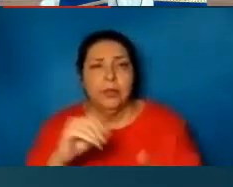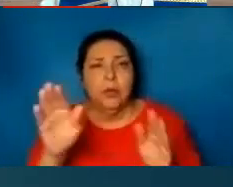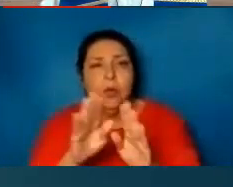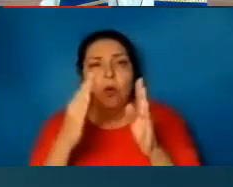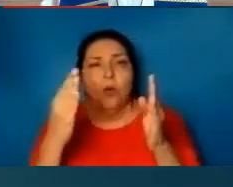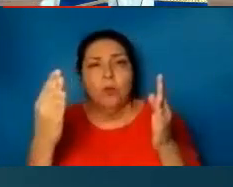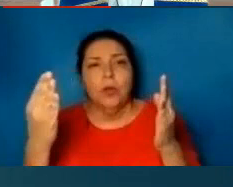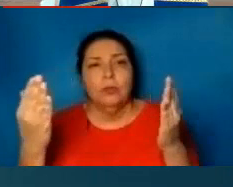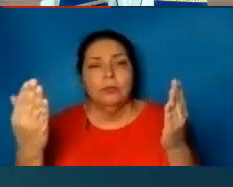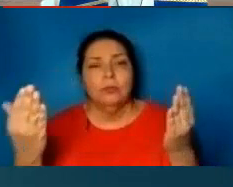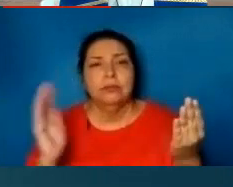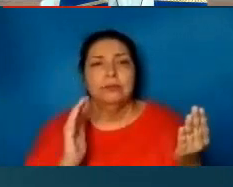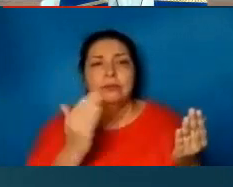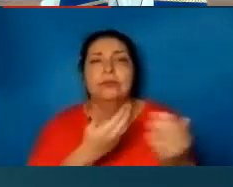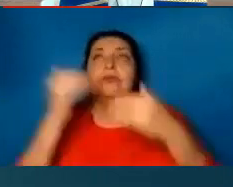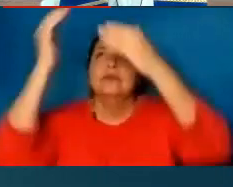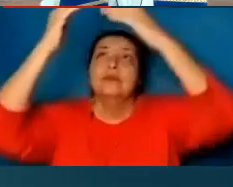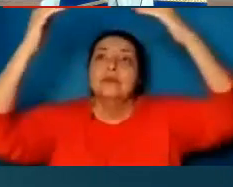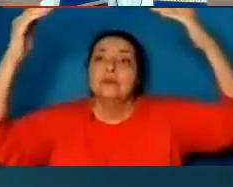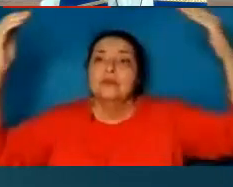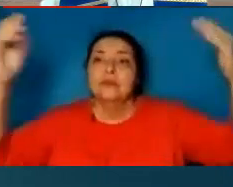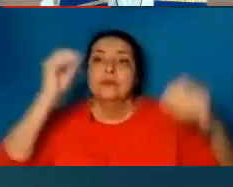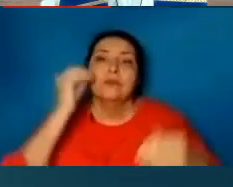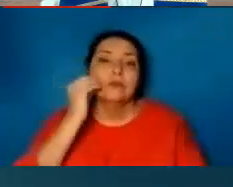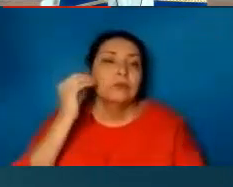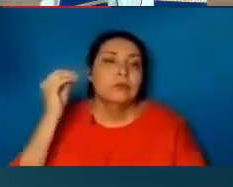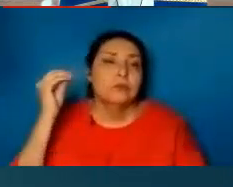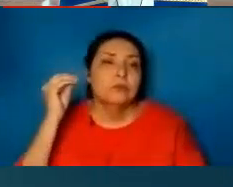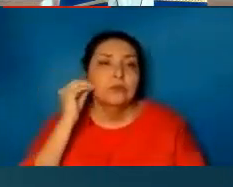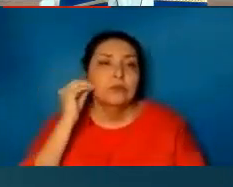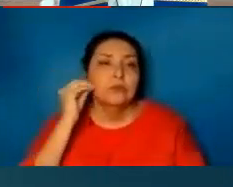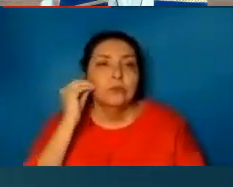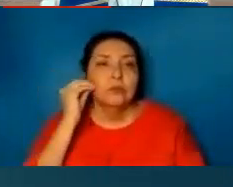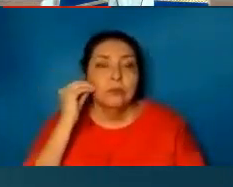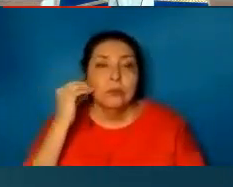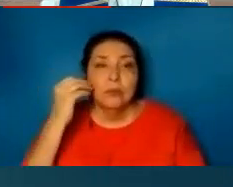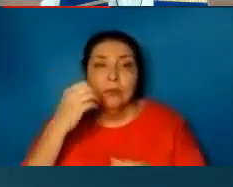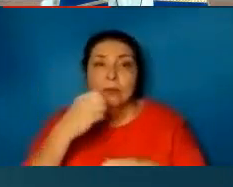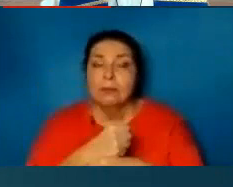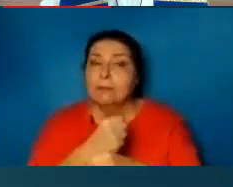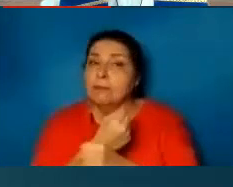the might, and all the might, and